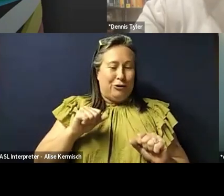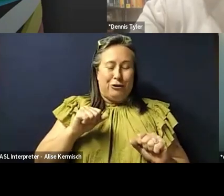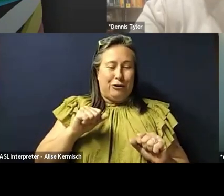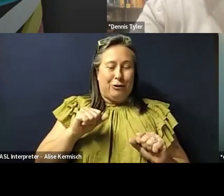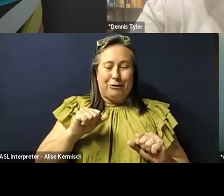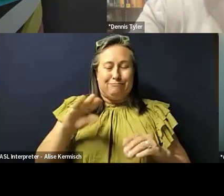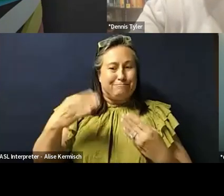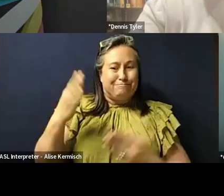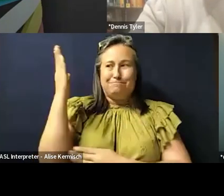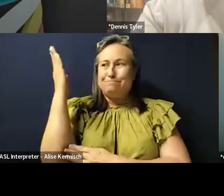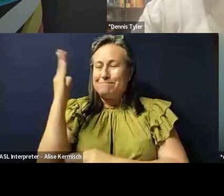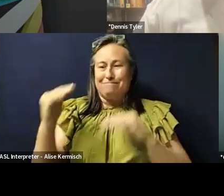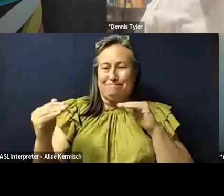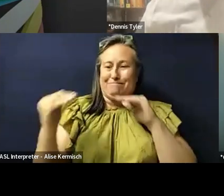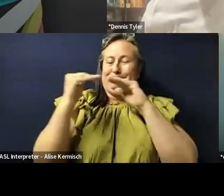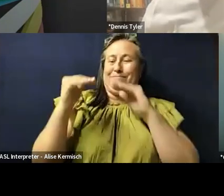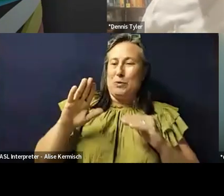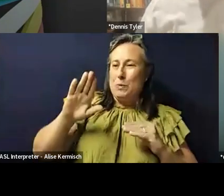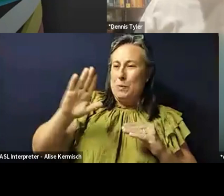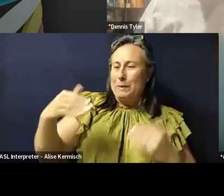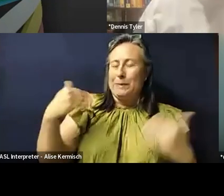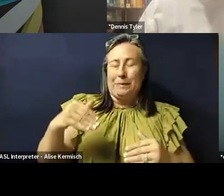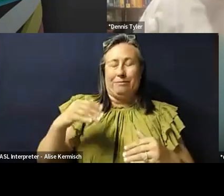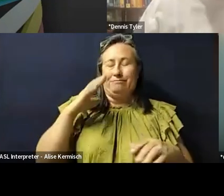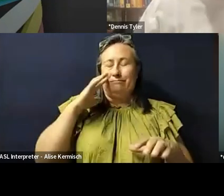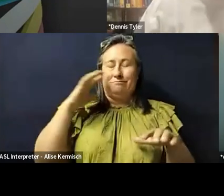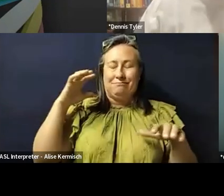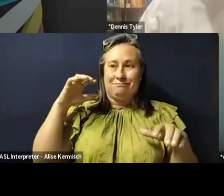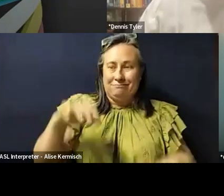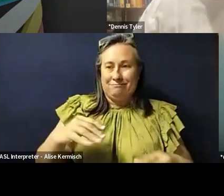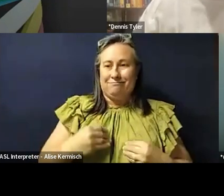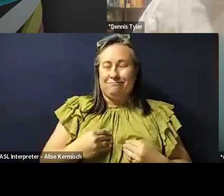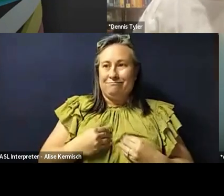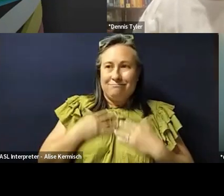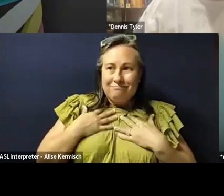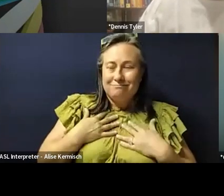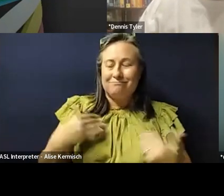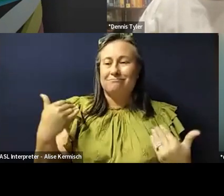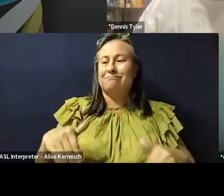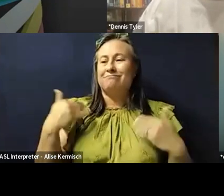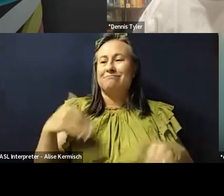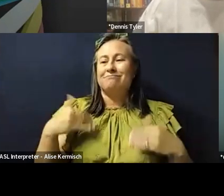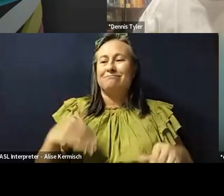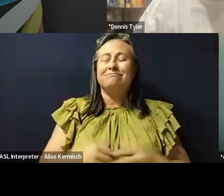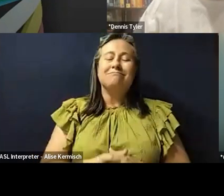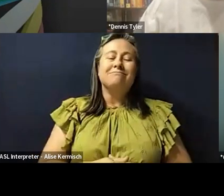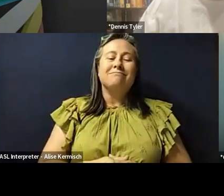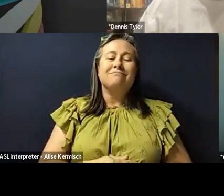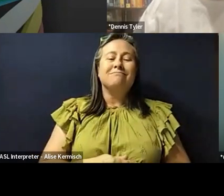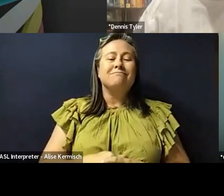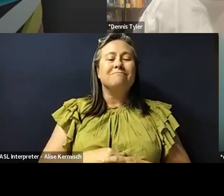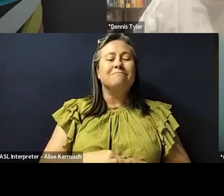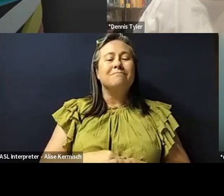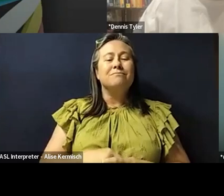That was just really unbelievable and incredible and so moving. Um, so I just want to